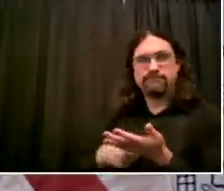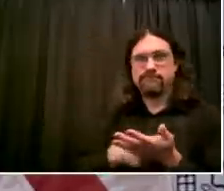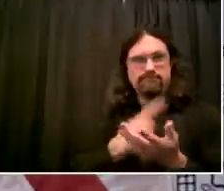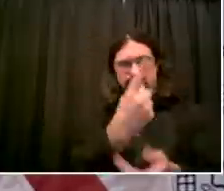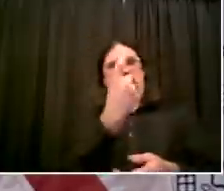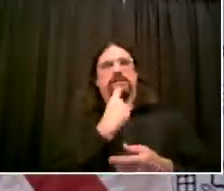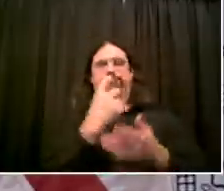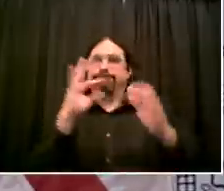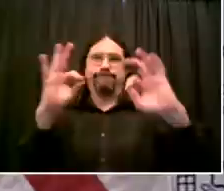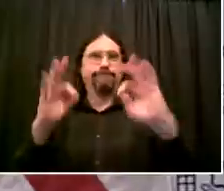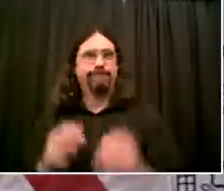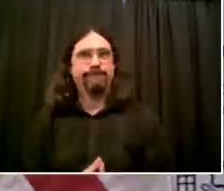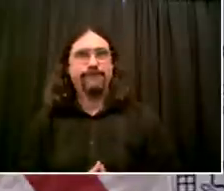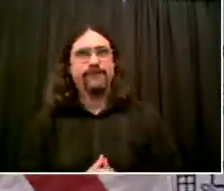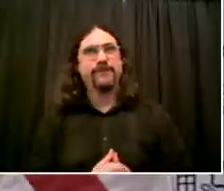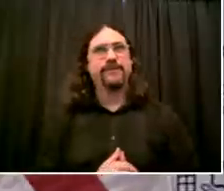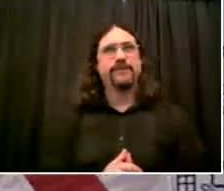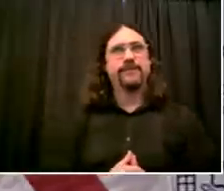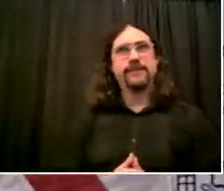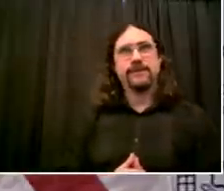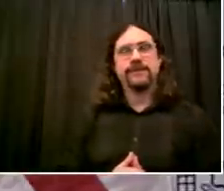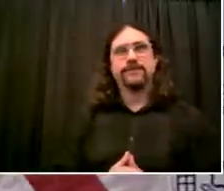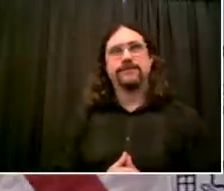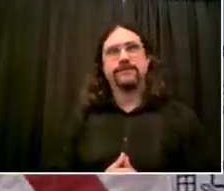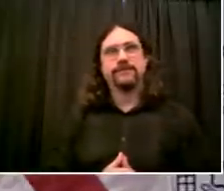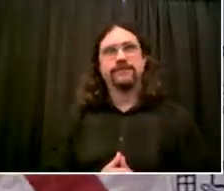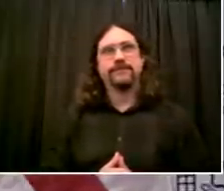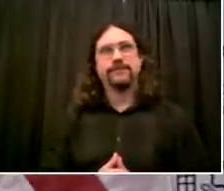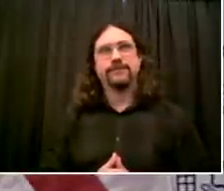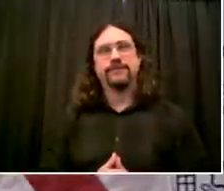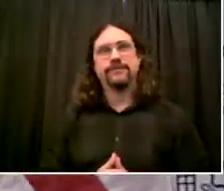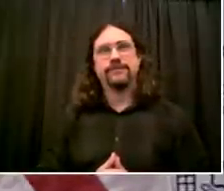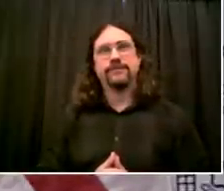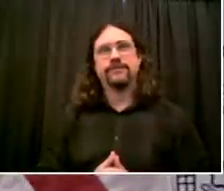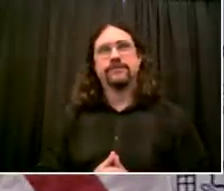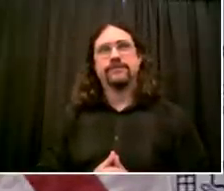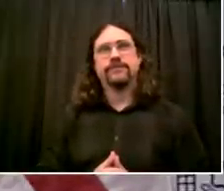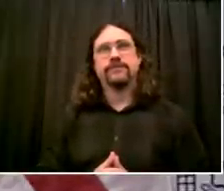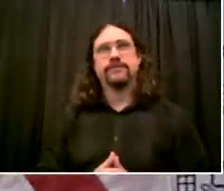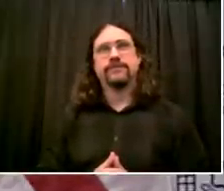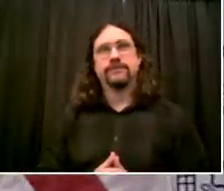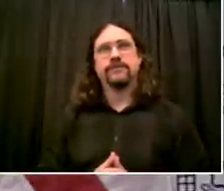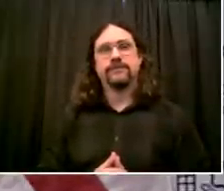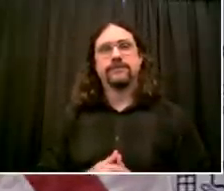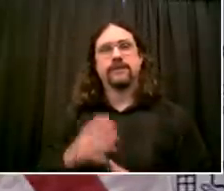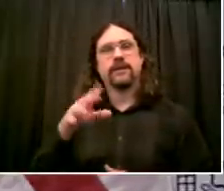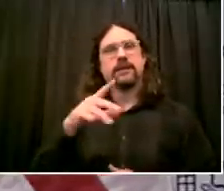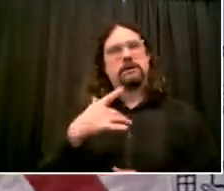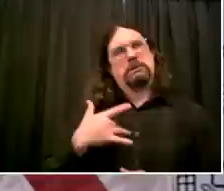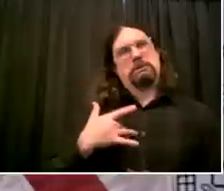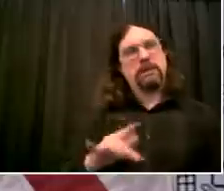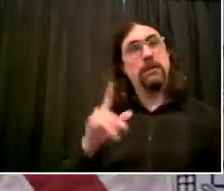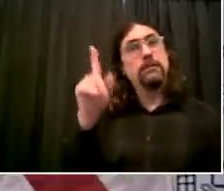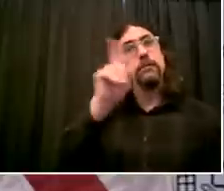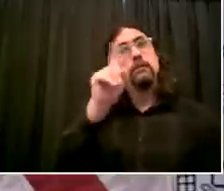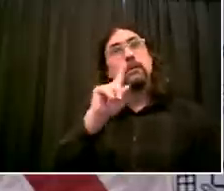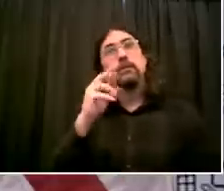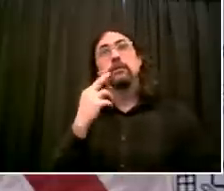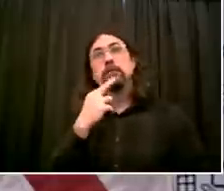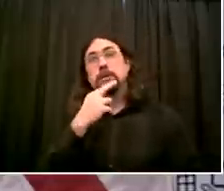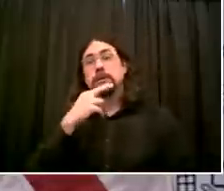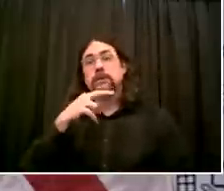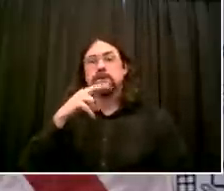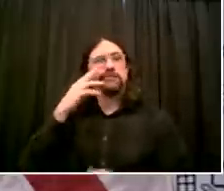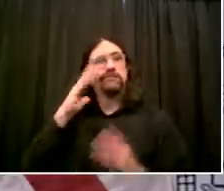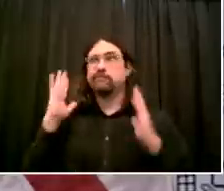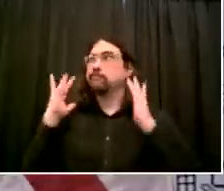parking is metered parking. So that solves that problem because you don't have the alternate side reality. But where there are spaces near